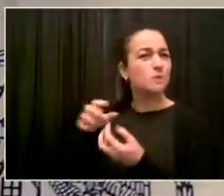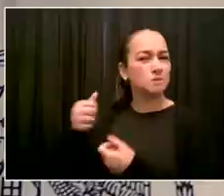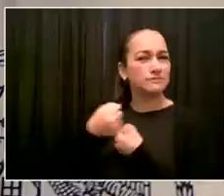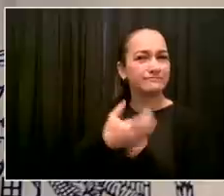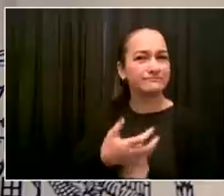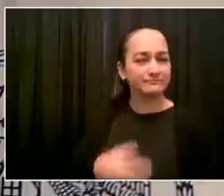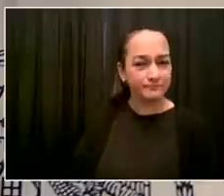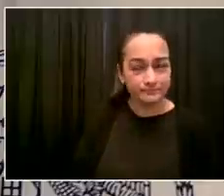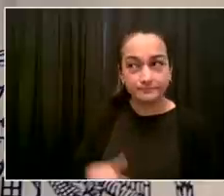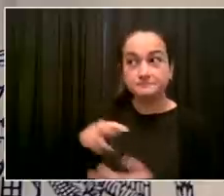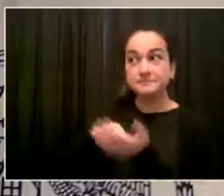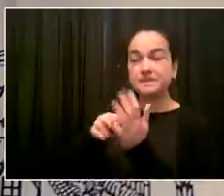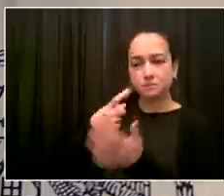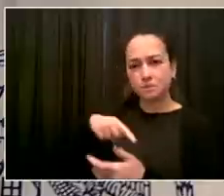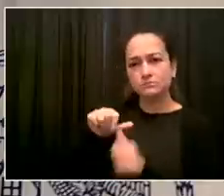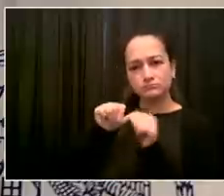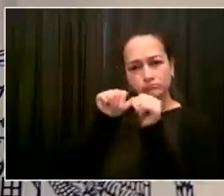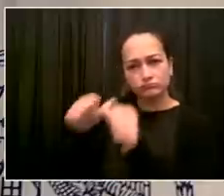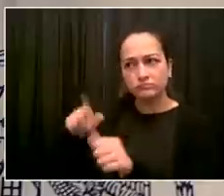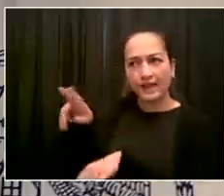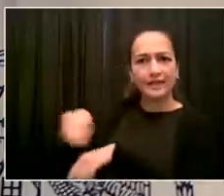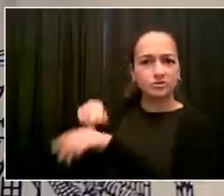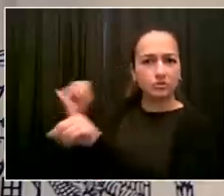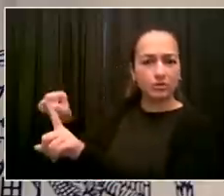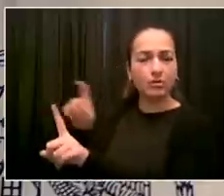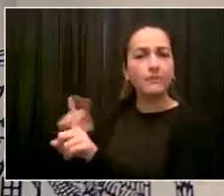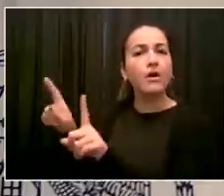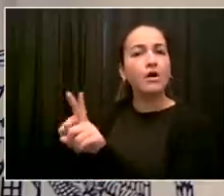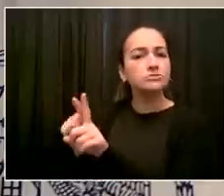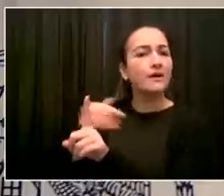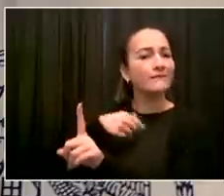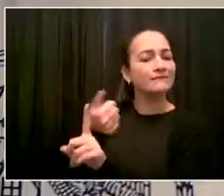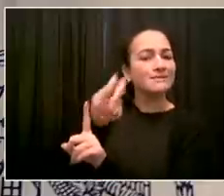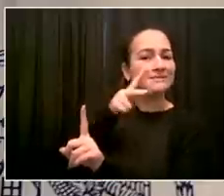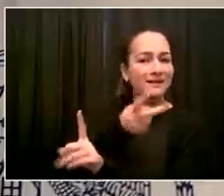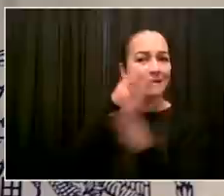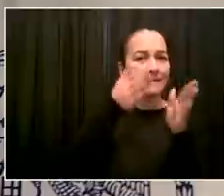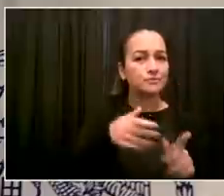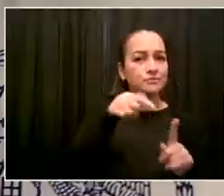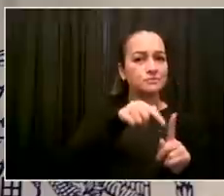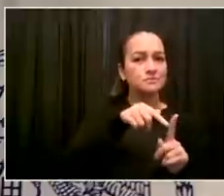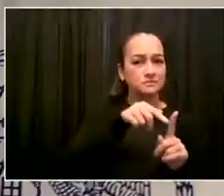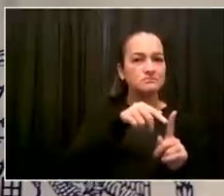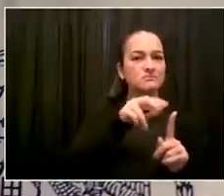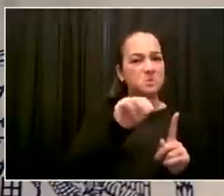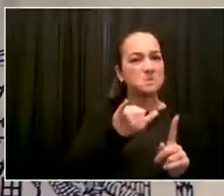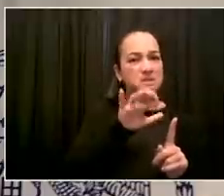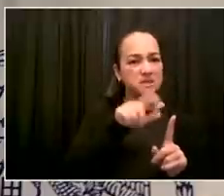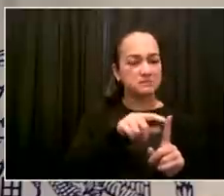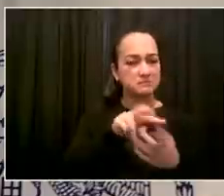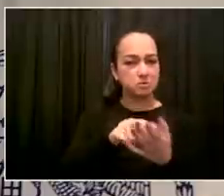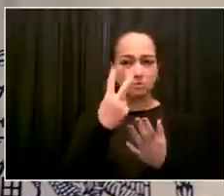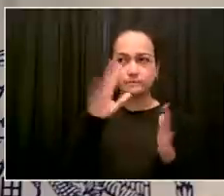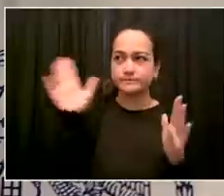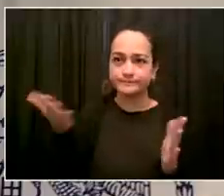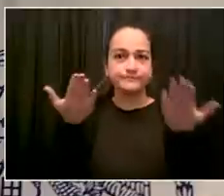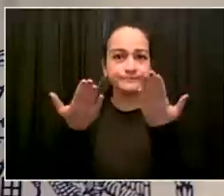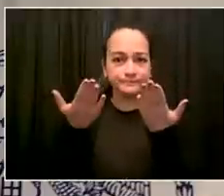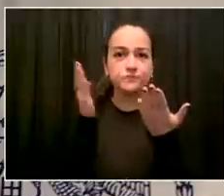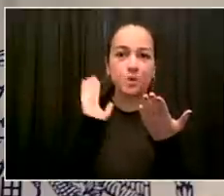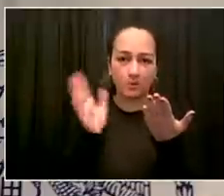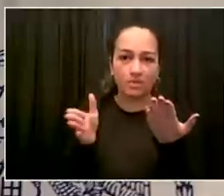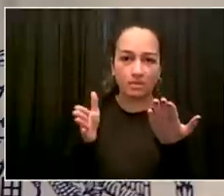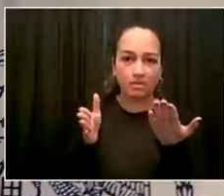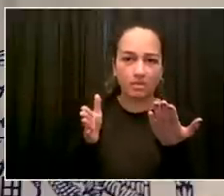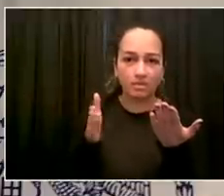seeing from National Weather Service looks like the whole story, whether there's a possibility of things happening earlier, higher impact, what level of alert we should